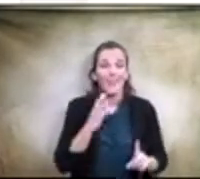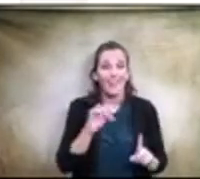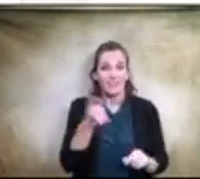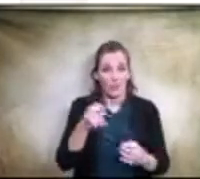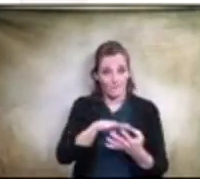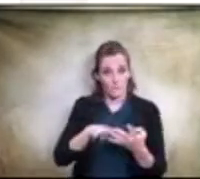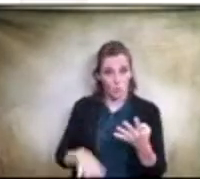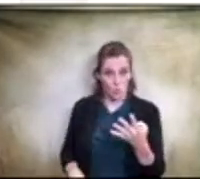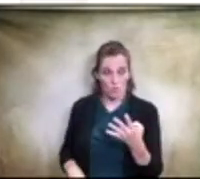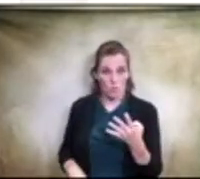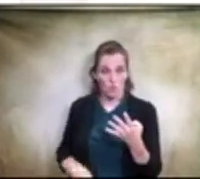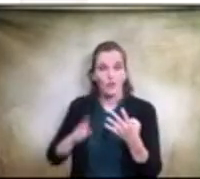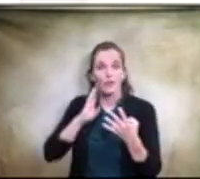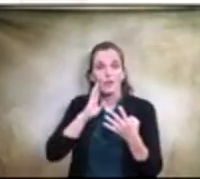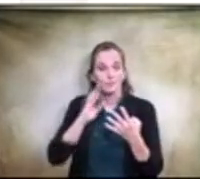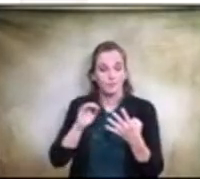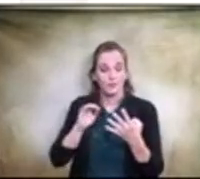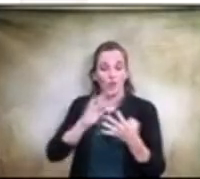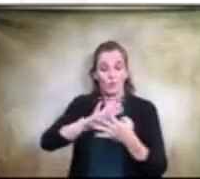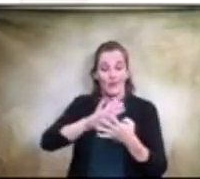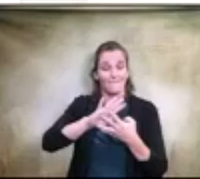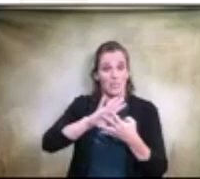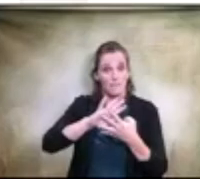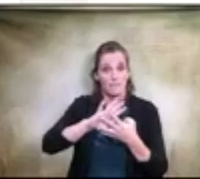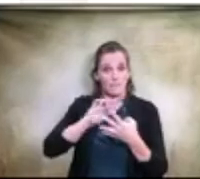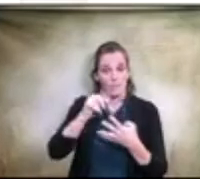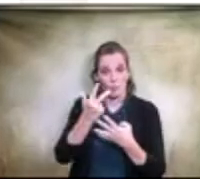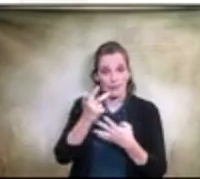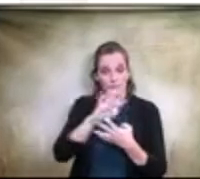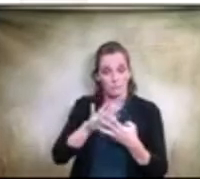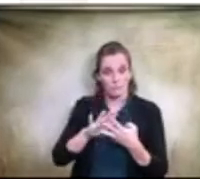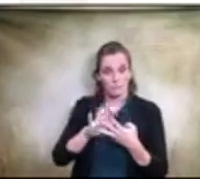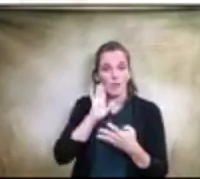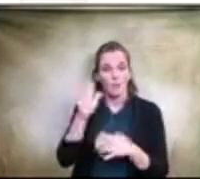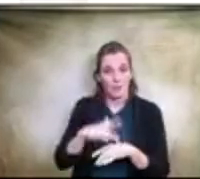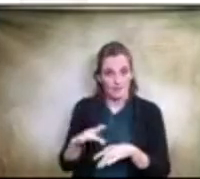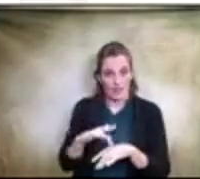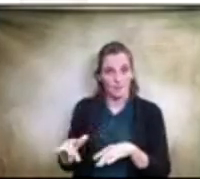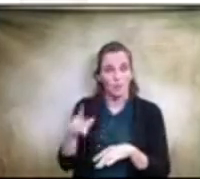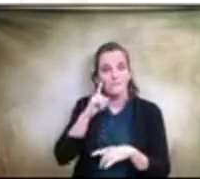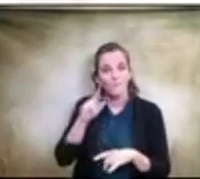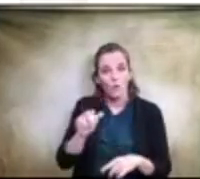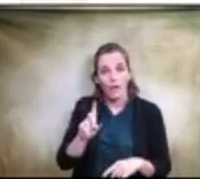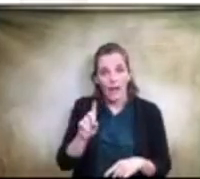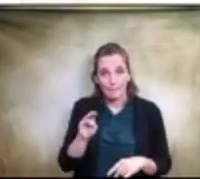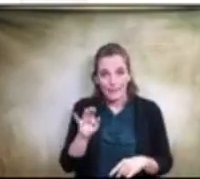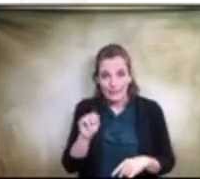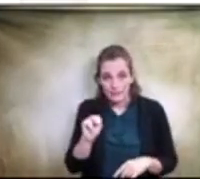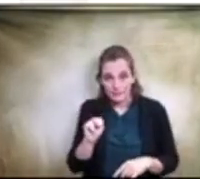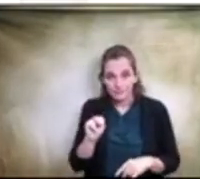be three of those would be um available for administration for